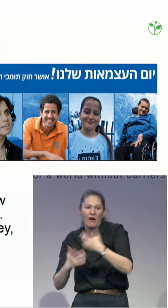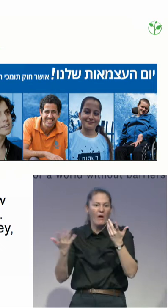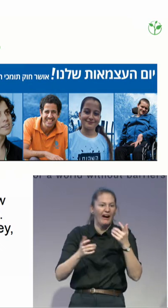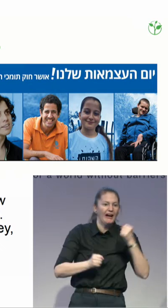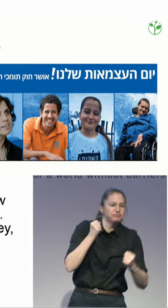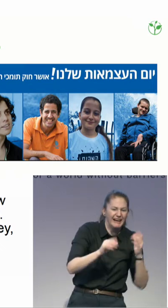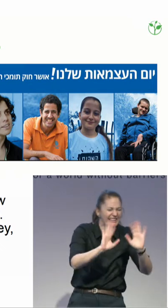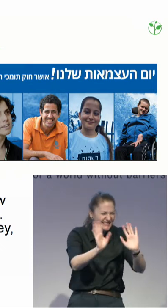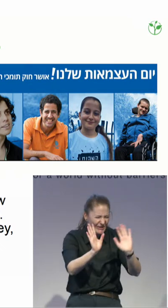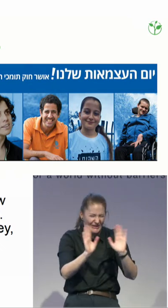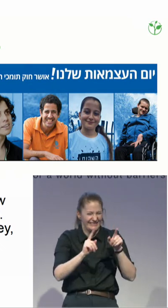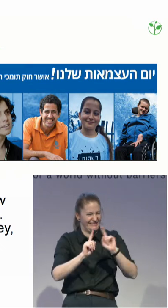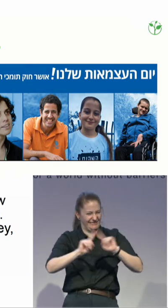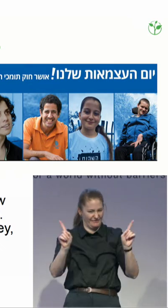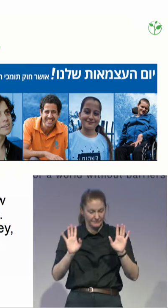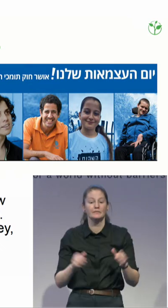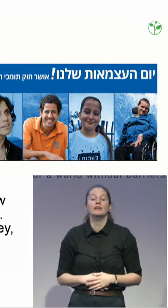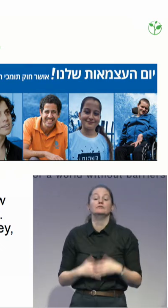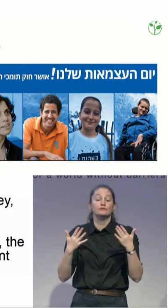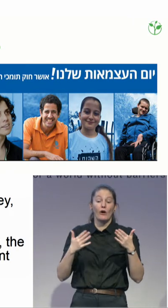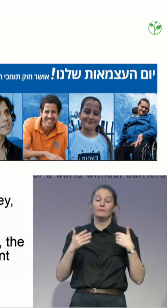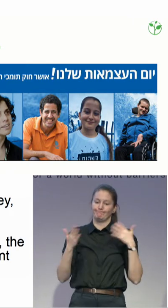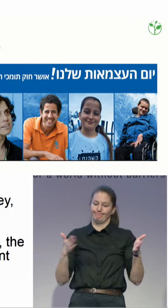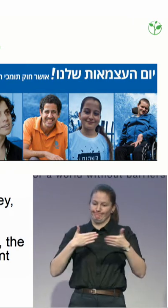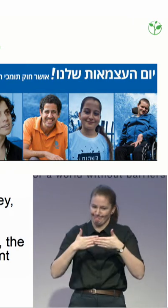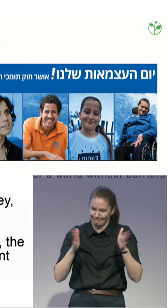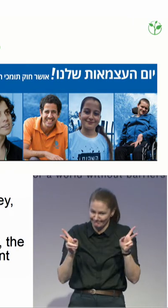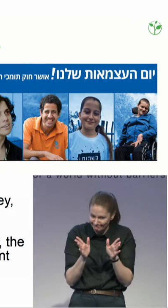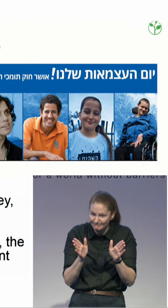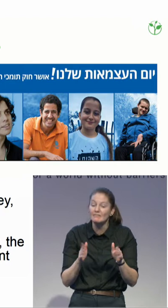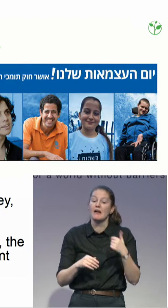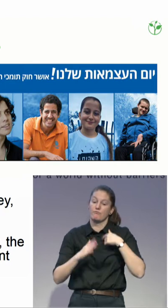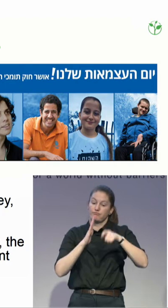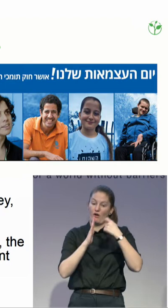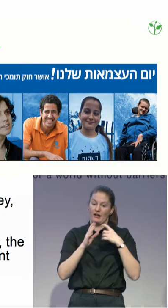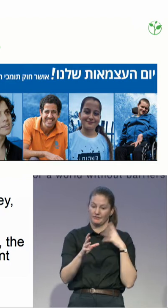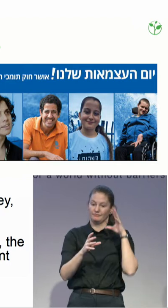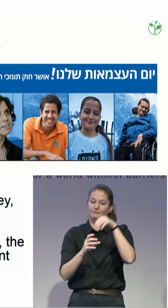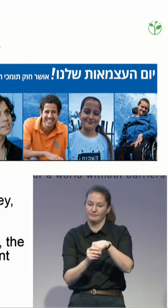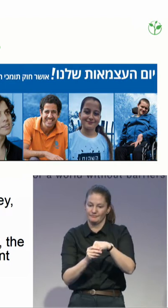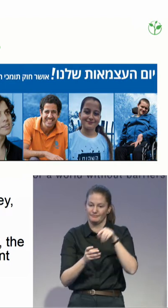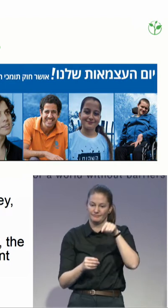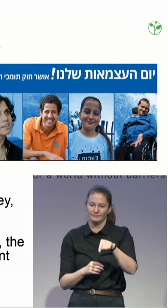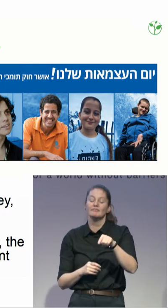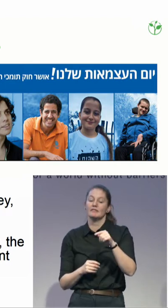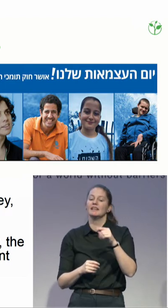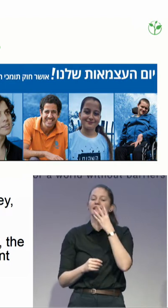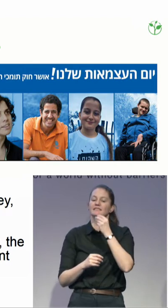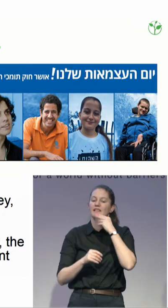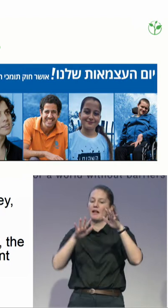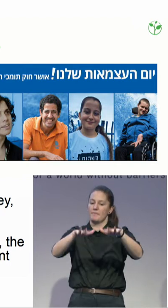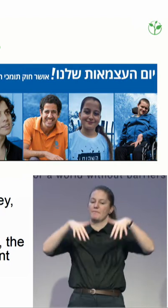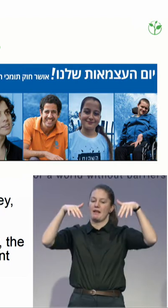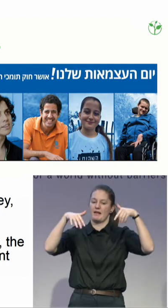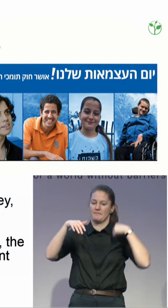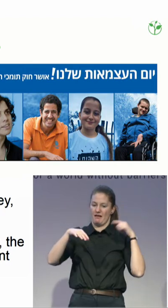law. And now in Israeli law, we have supported decision making. And it's supposed to be the first step before you get to guardianship. And hopefully we'll